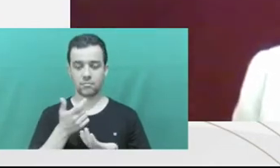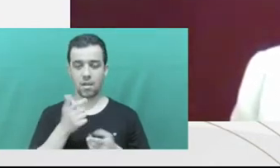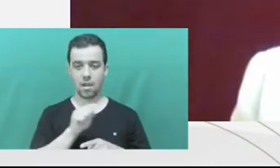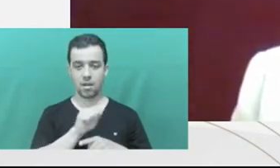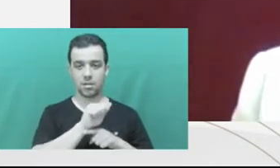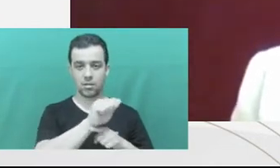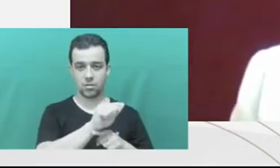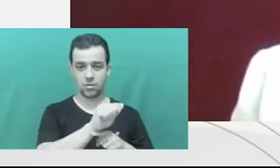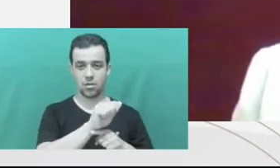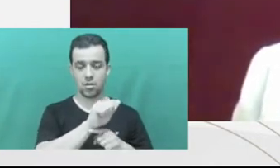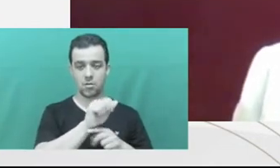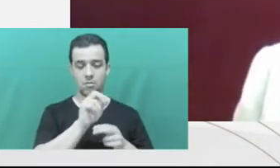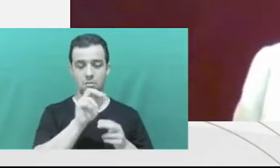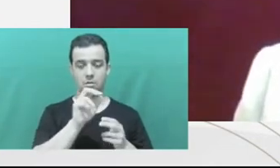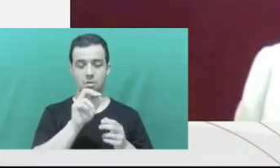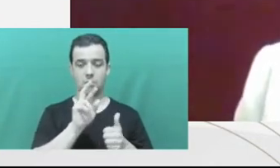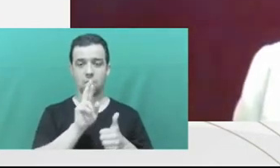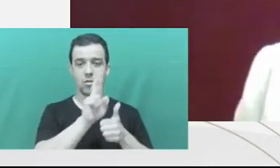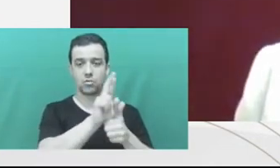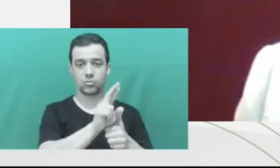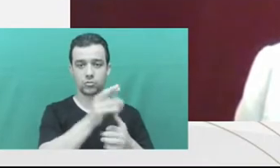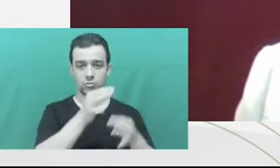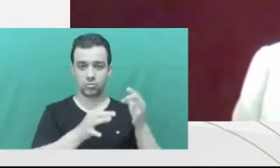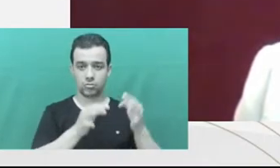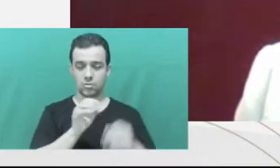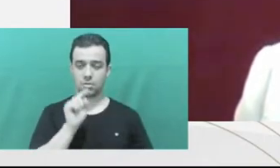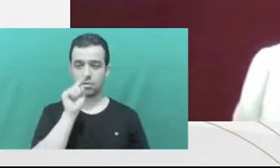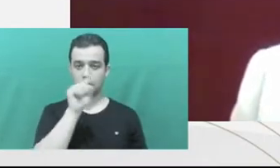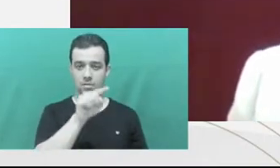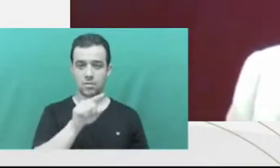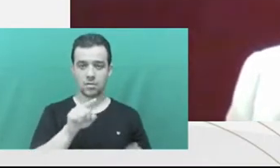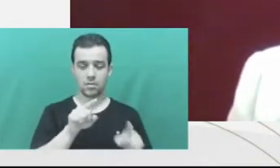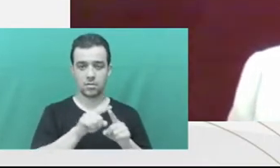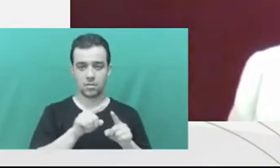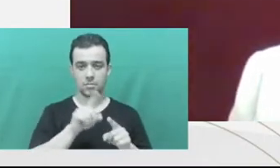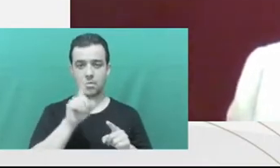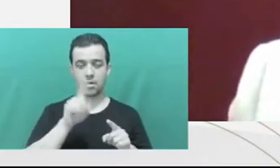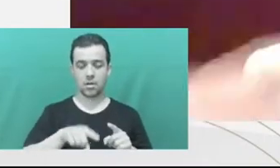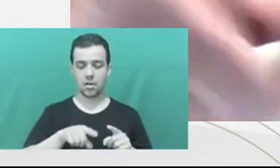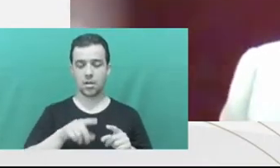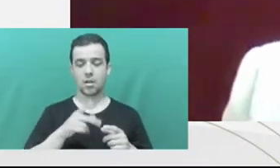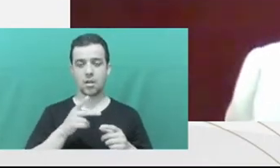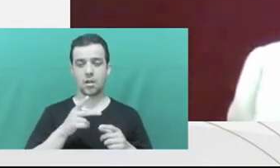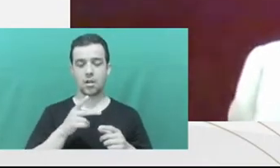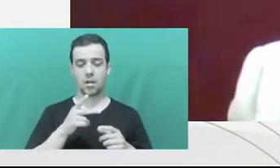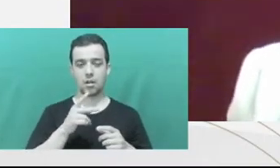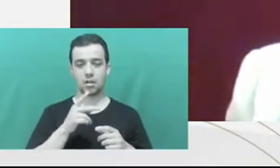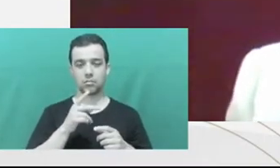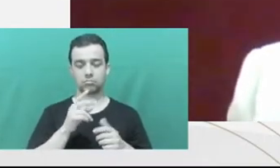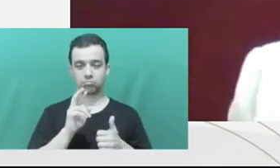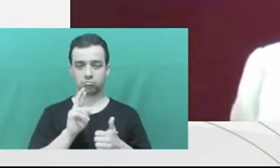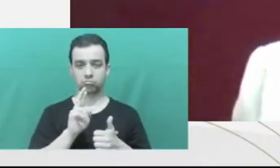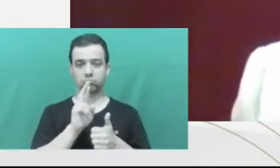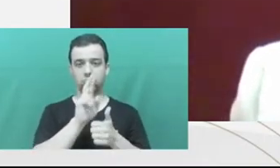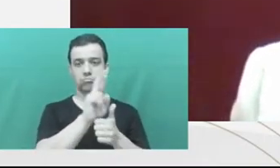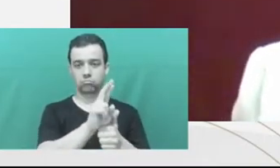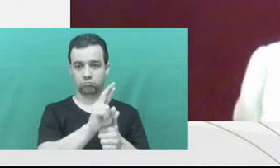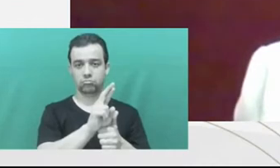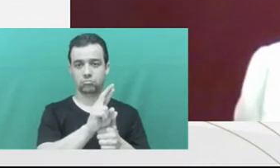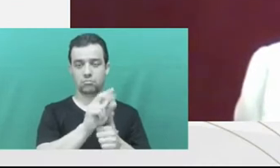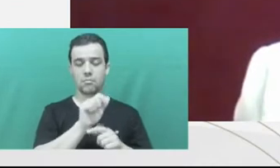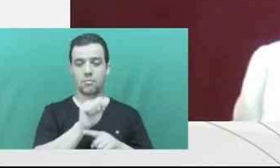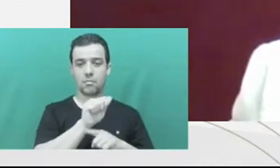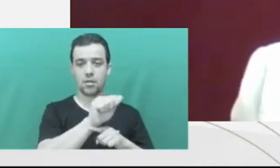assistant from the general prosecutor. He was also assistant prosecutor.